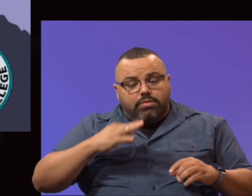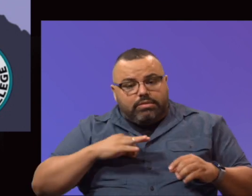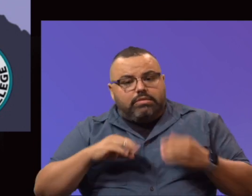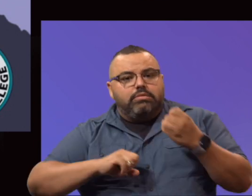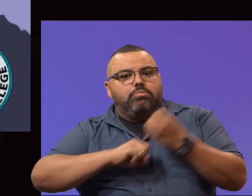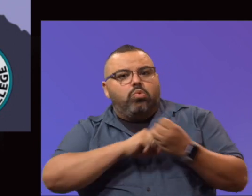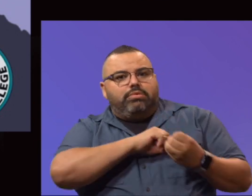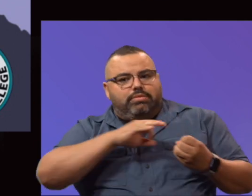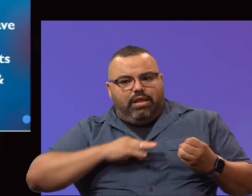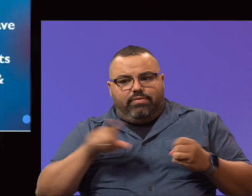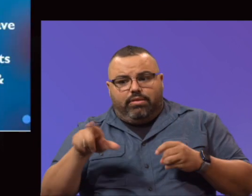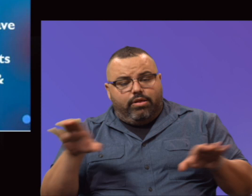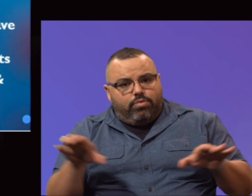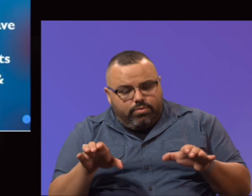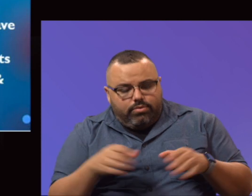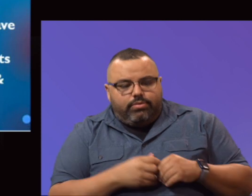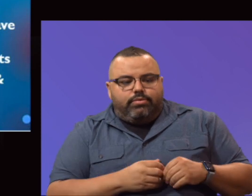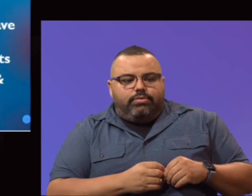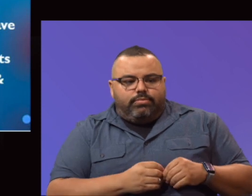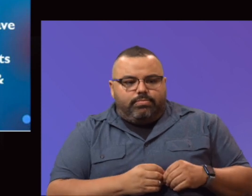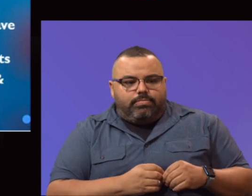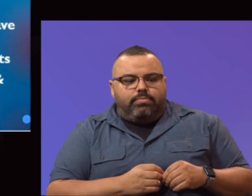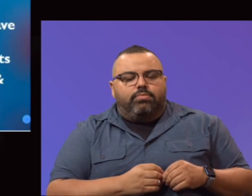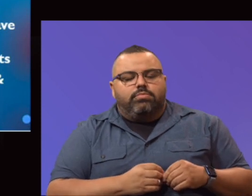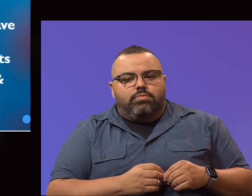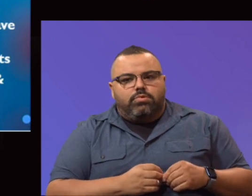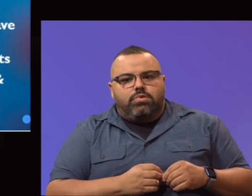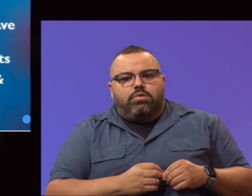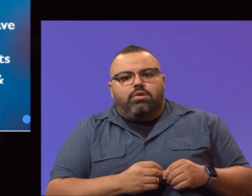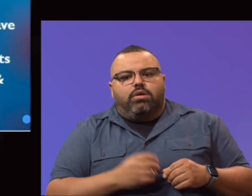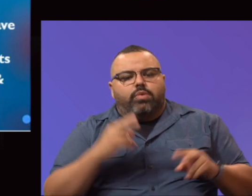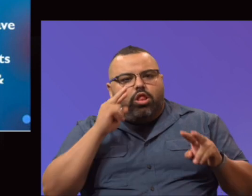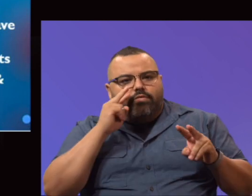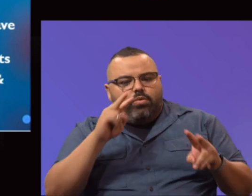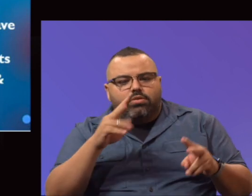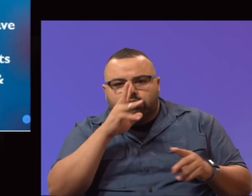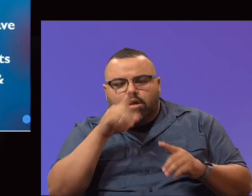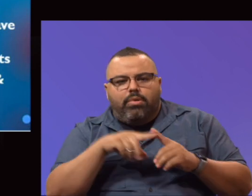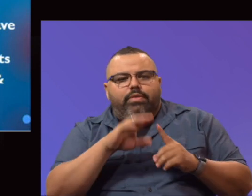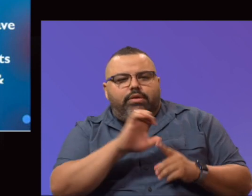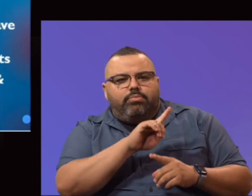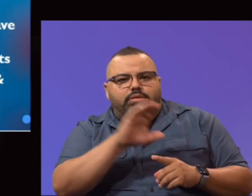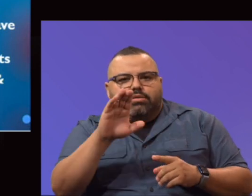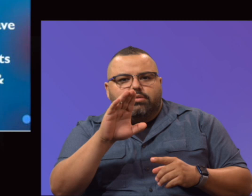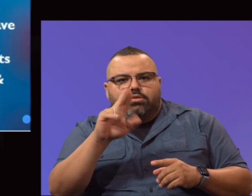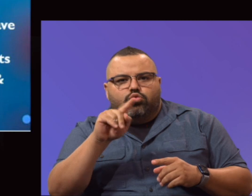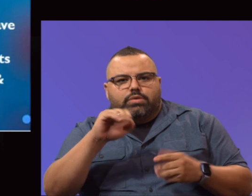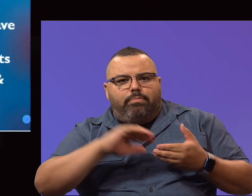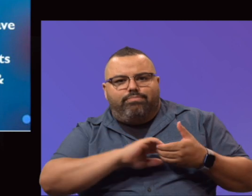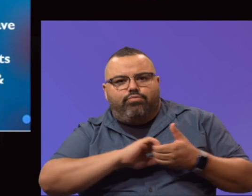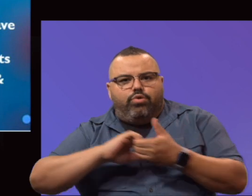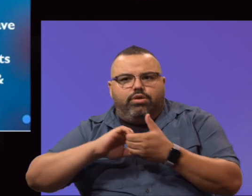support staff for the great work that they do. And so as we look forward, let's talk a little bit about the EPCC UTEP bridges